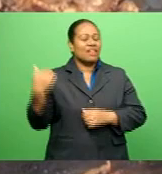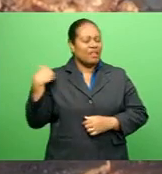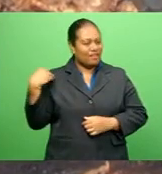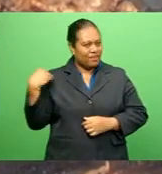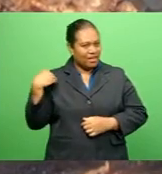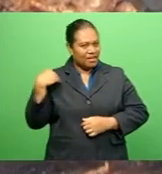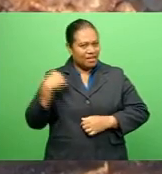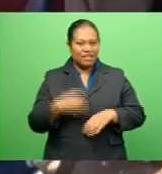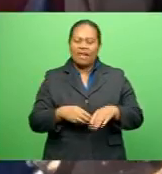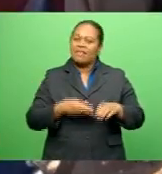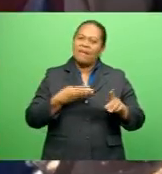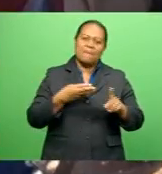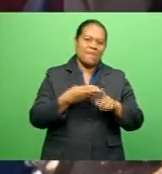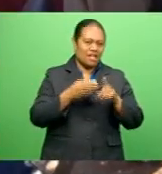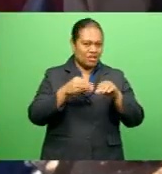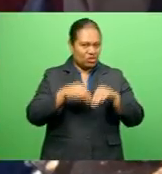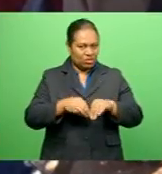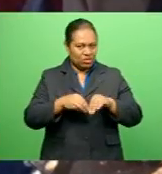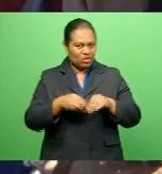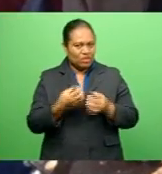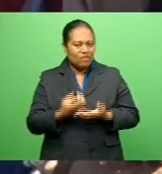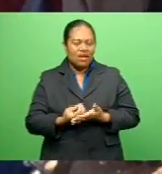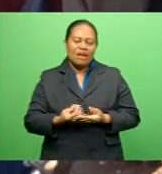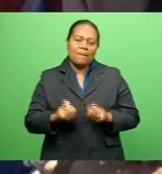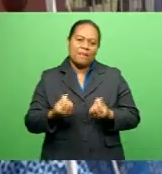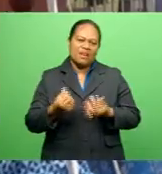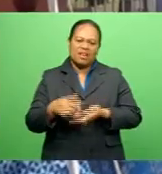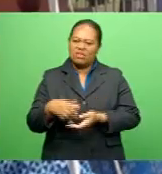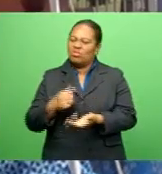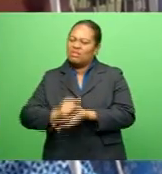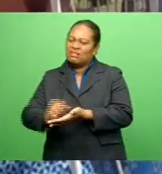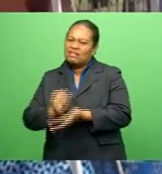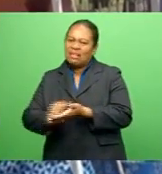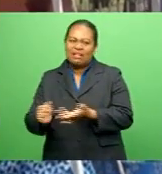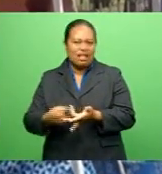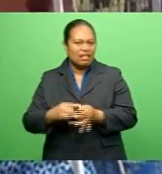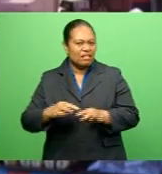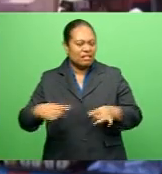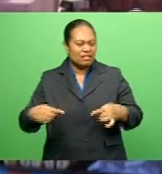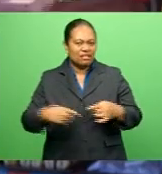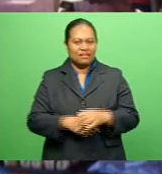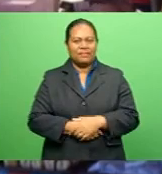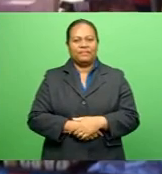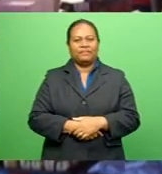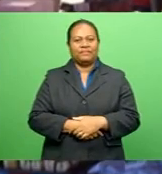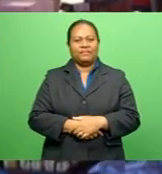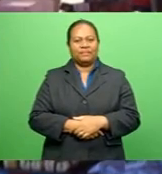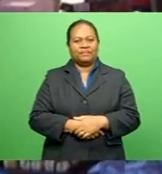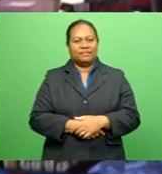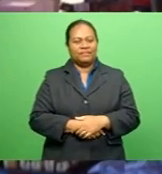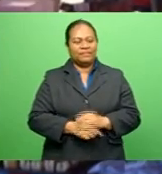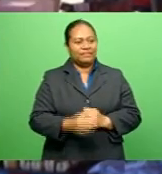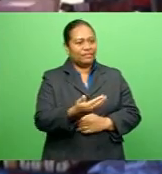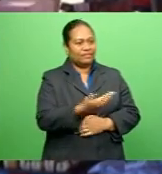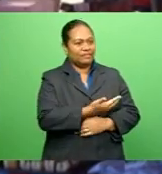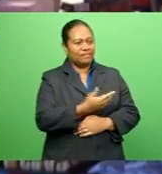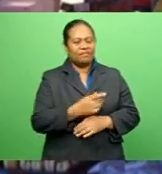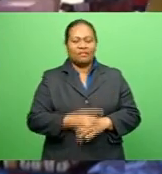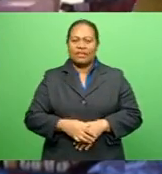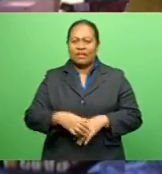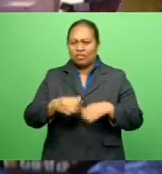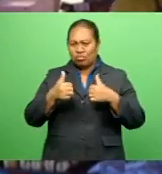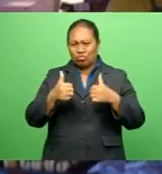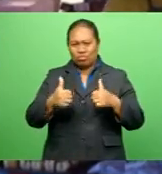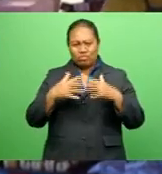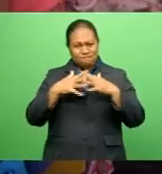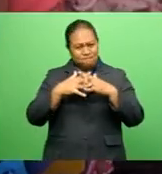her main source of income Which she gets from selling mats and other handcrafted items Yeah, good crowd in the